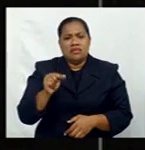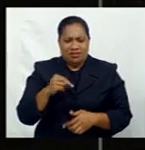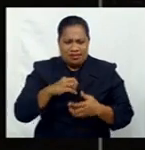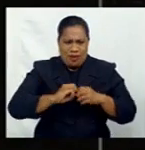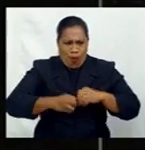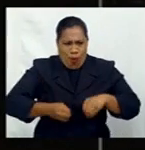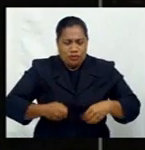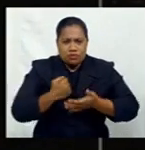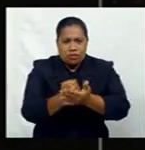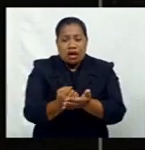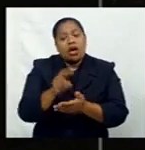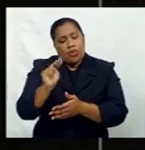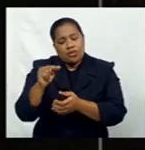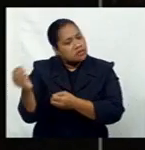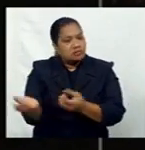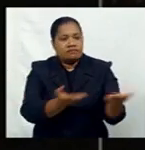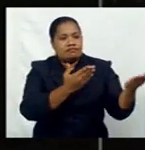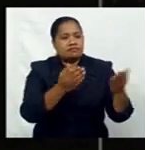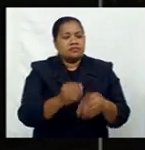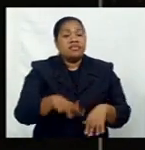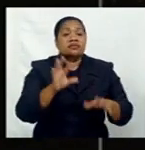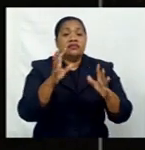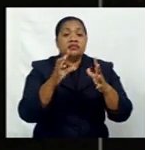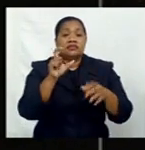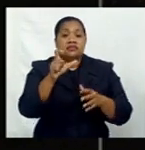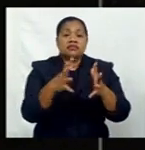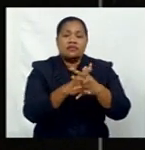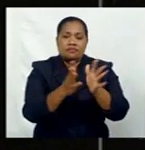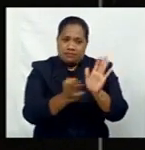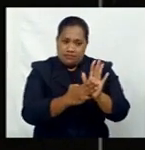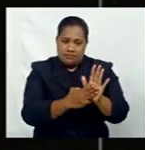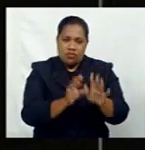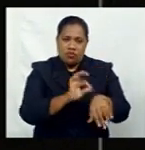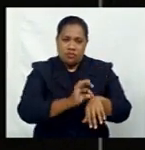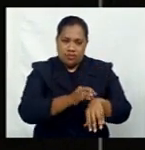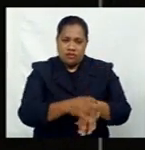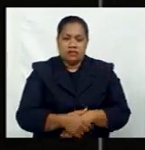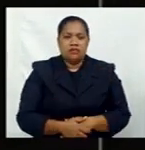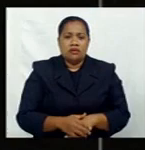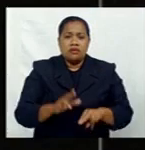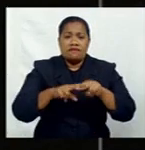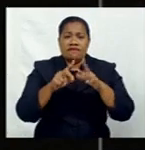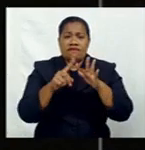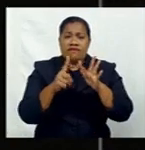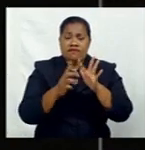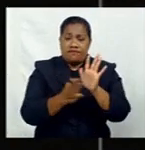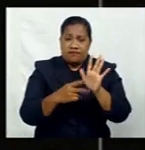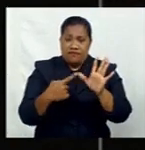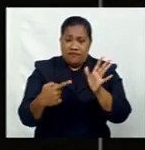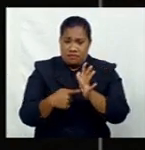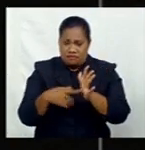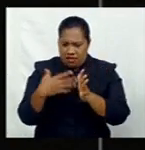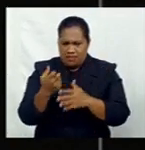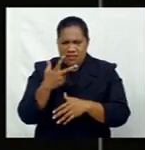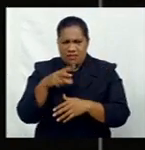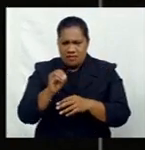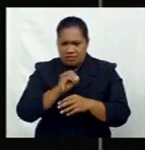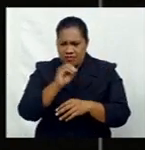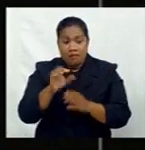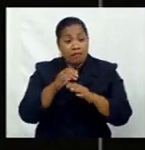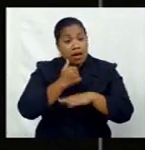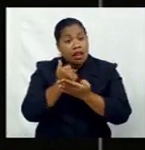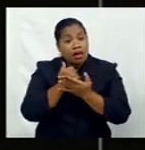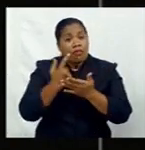to the Colonial War Memorial Hospital. Since July, FEMAT has had up to 80 percent occupancy, but numbers are decreasing,